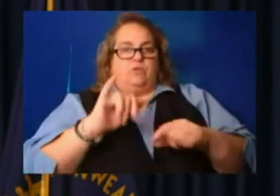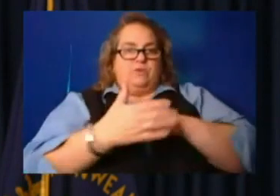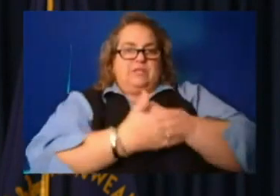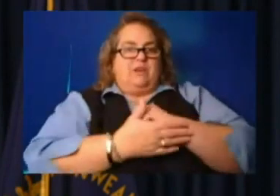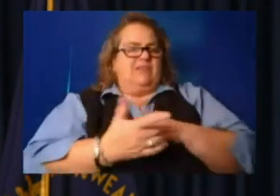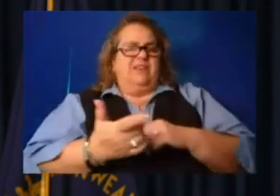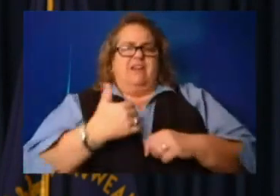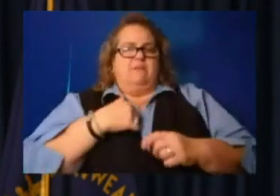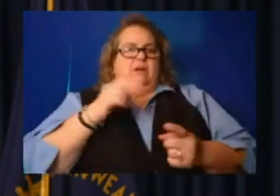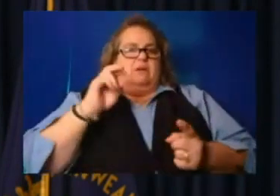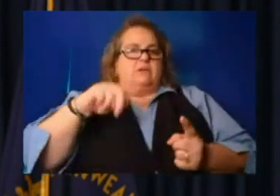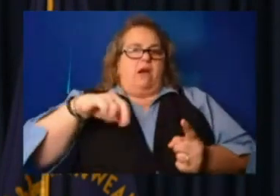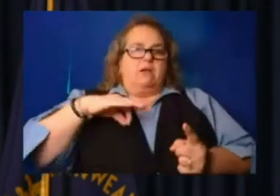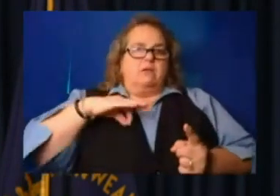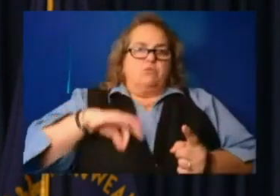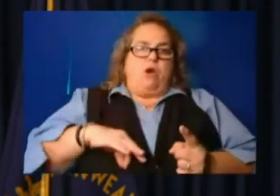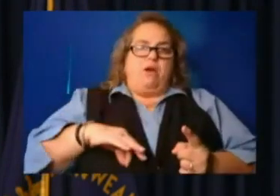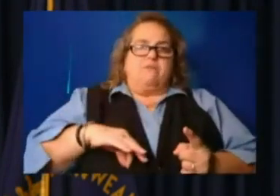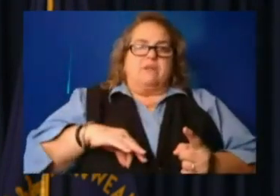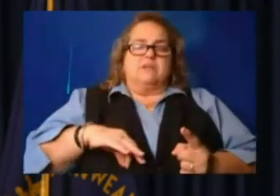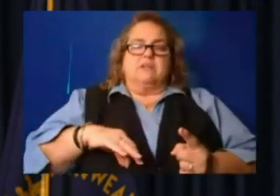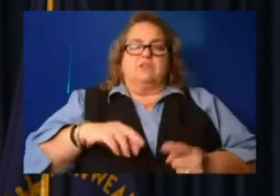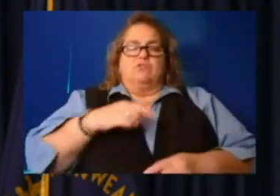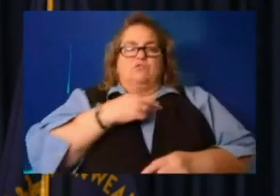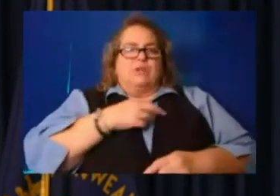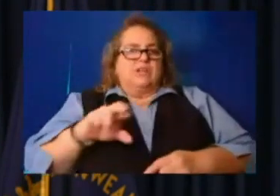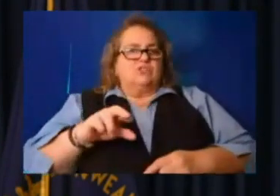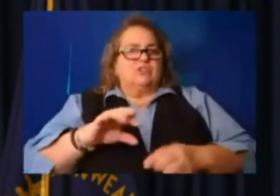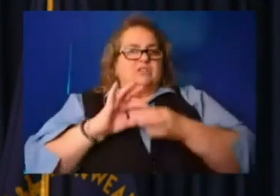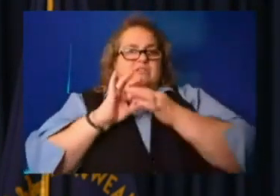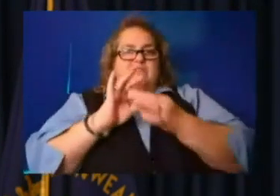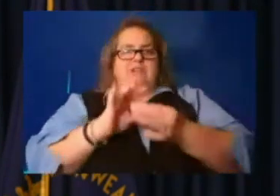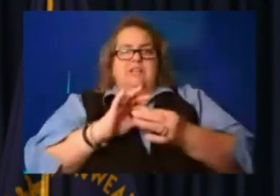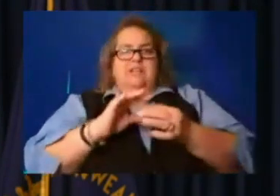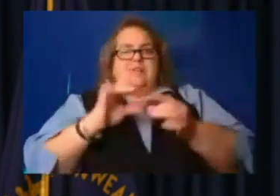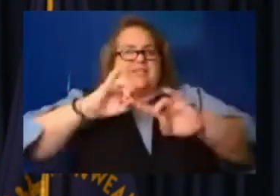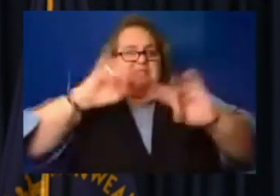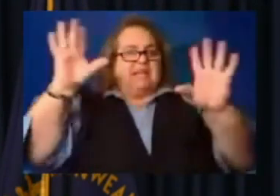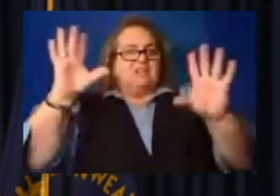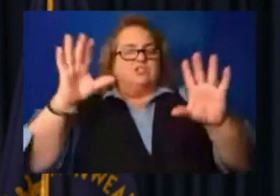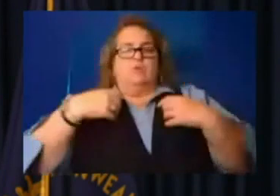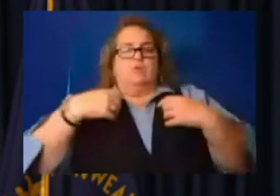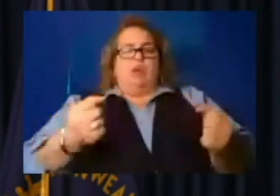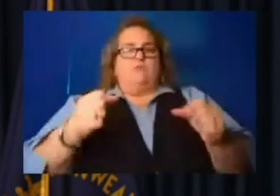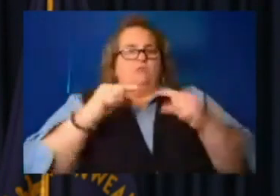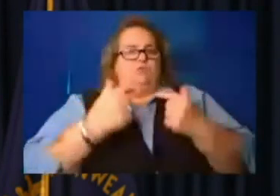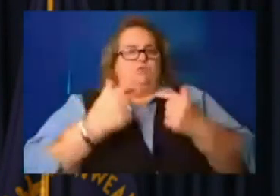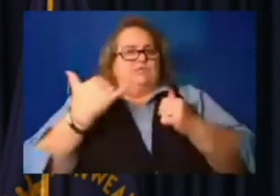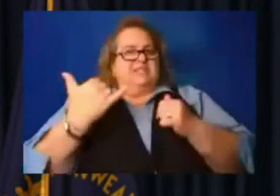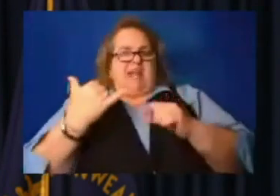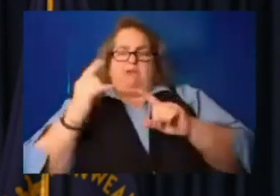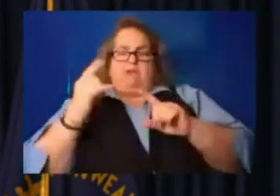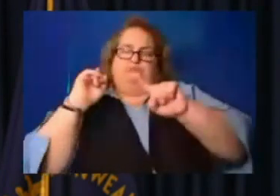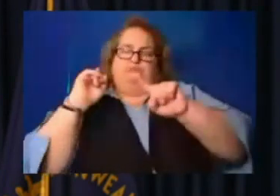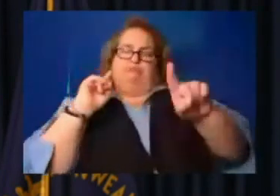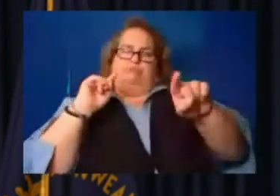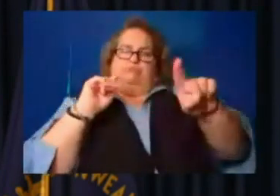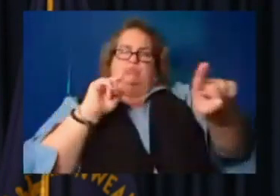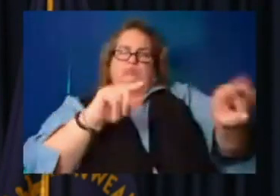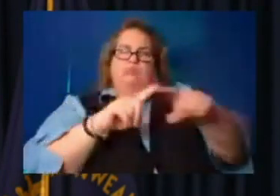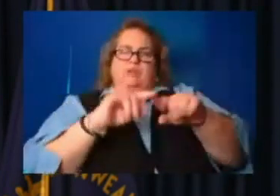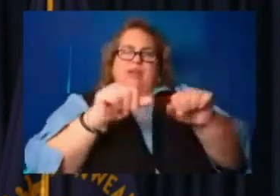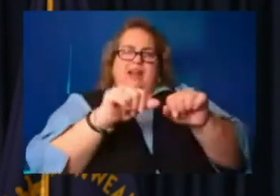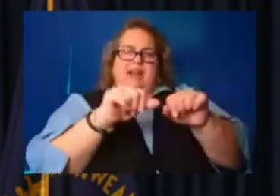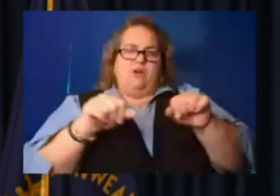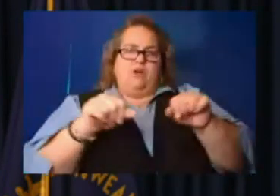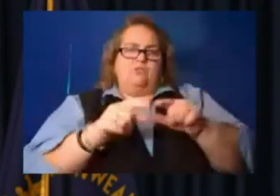religious affiliated disaster recovery groups pouring into these areas, making sure people have enough